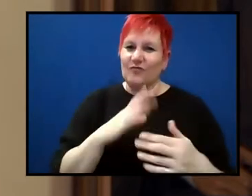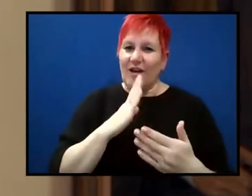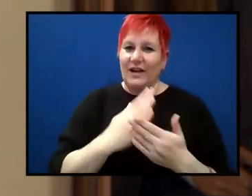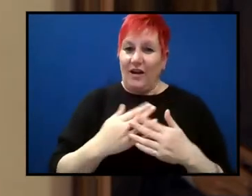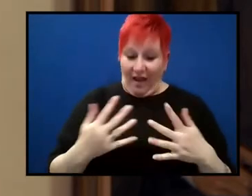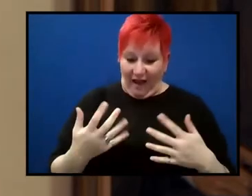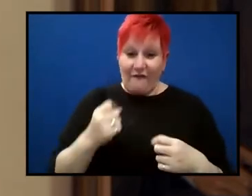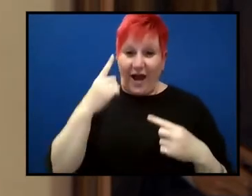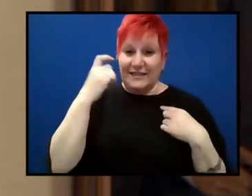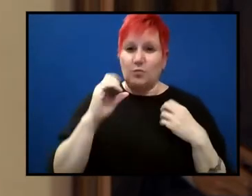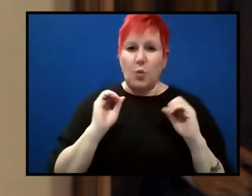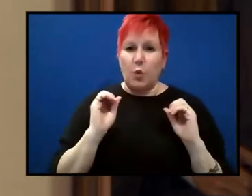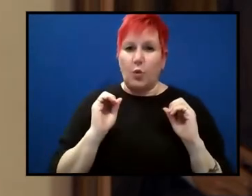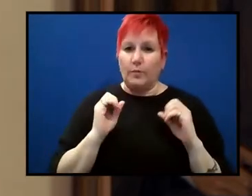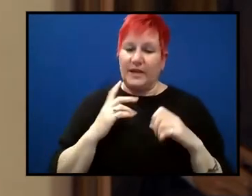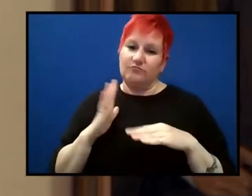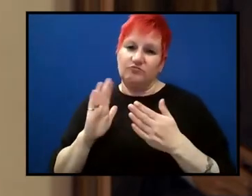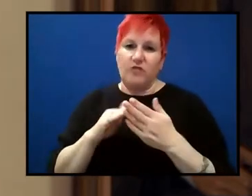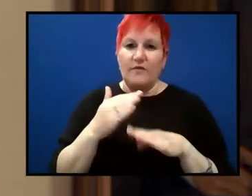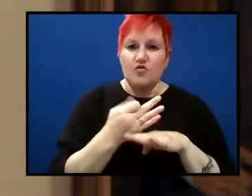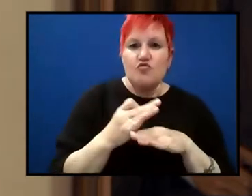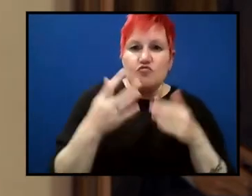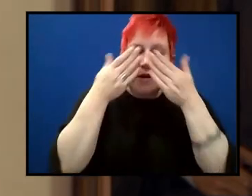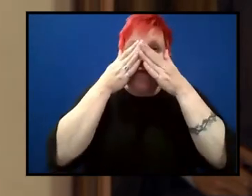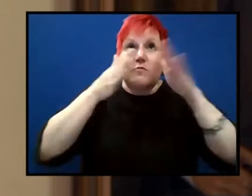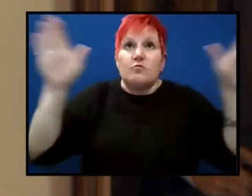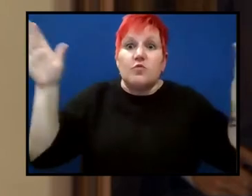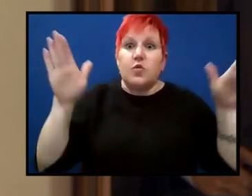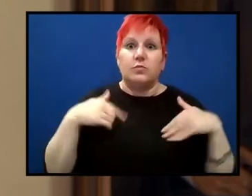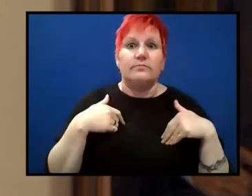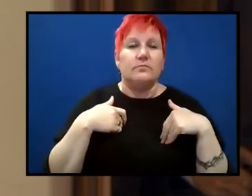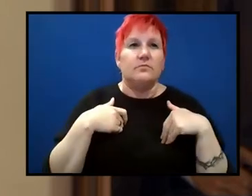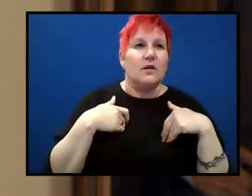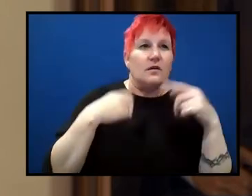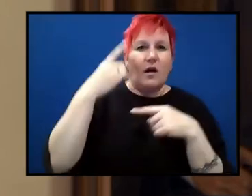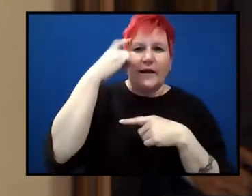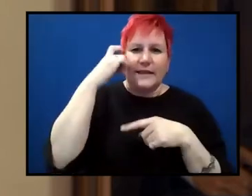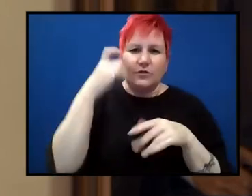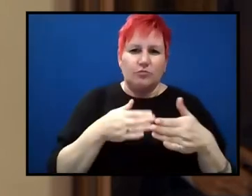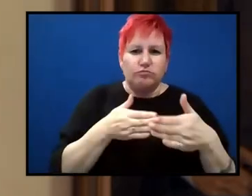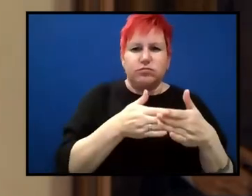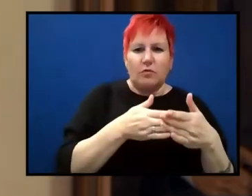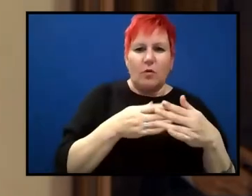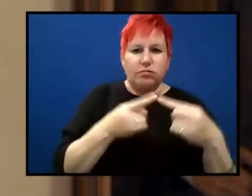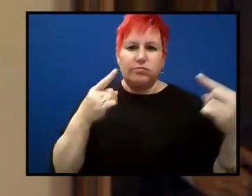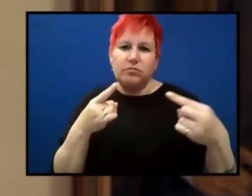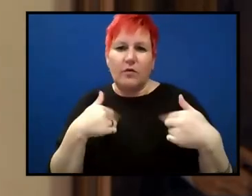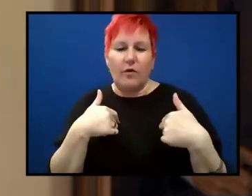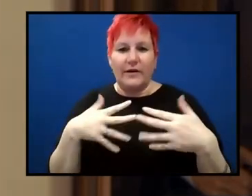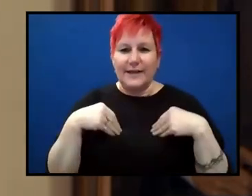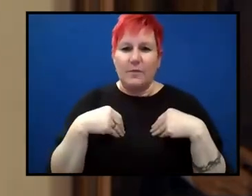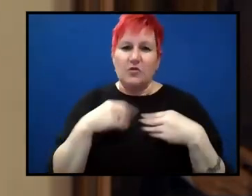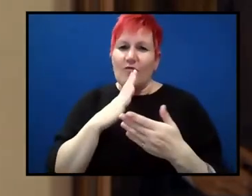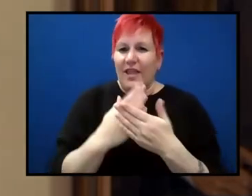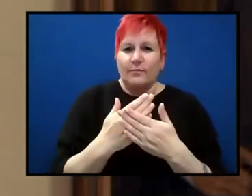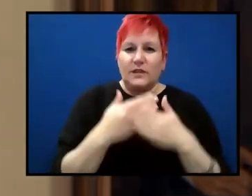me, it wasn't a case of resisting the idea or opposing it. just, like anybody, like Andy here, we